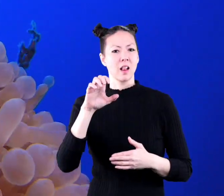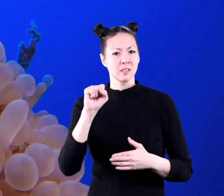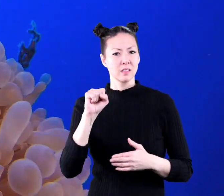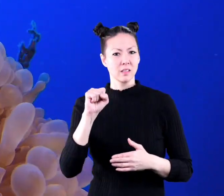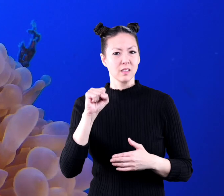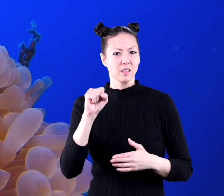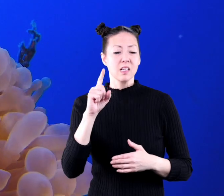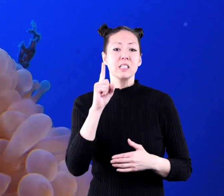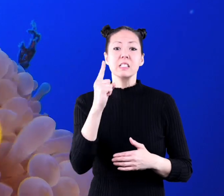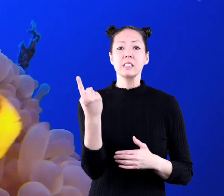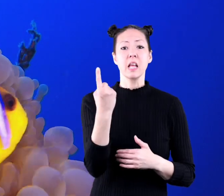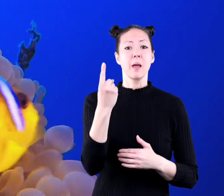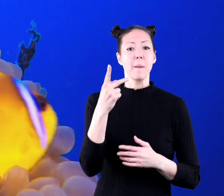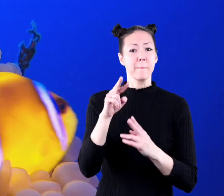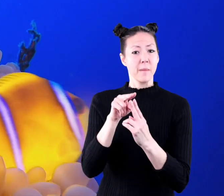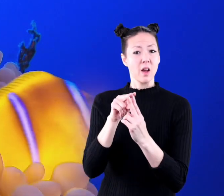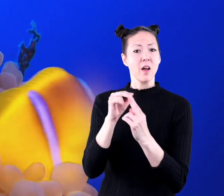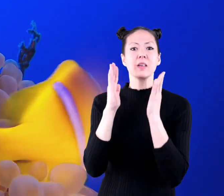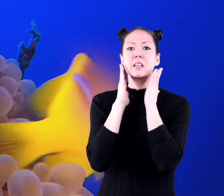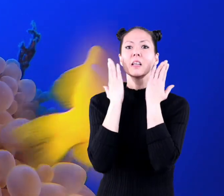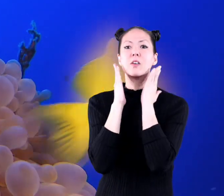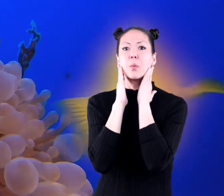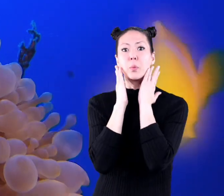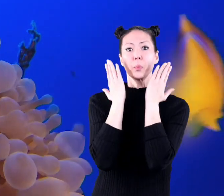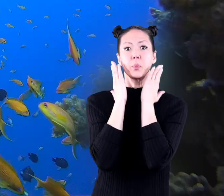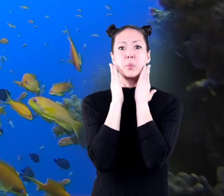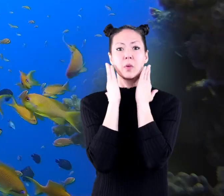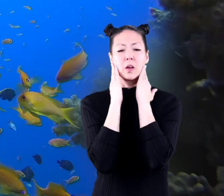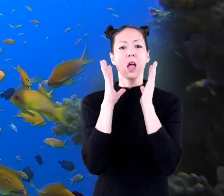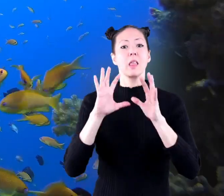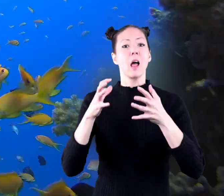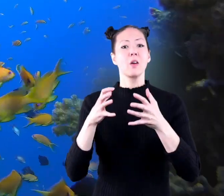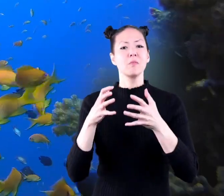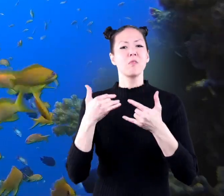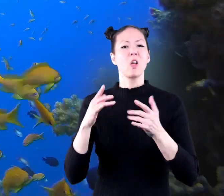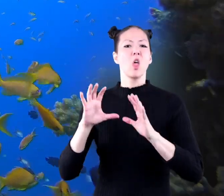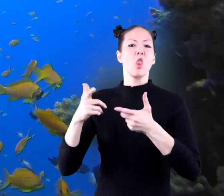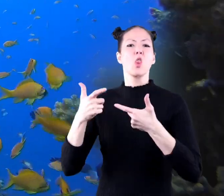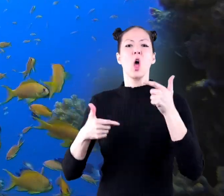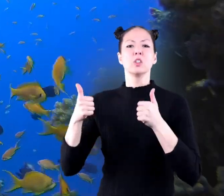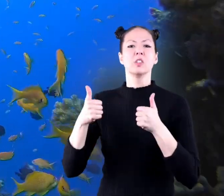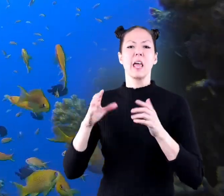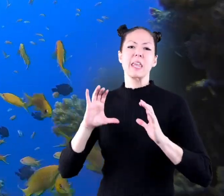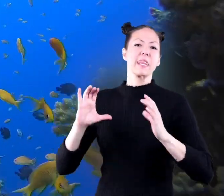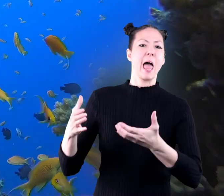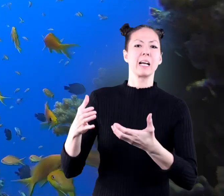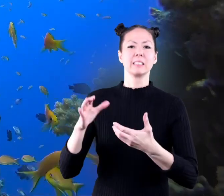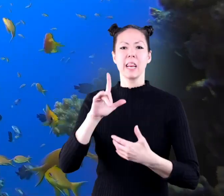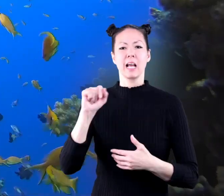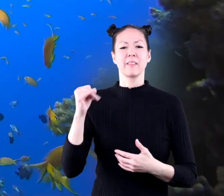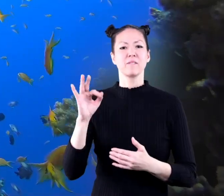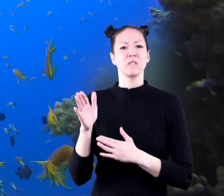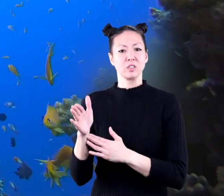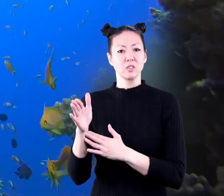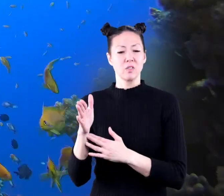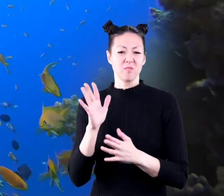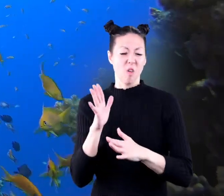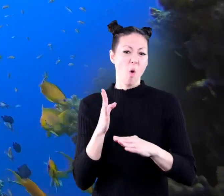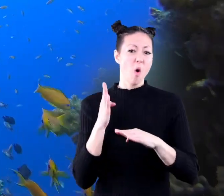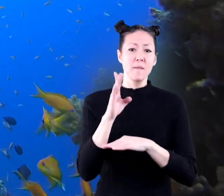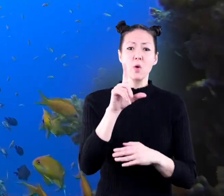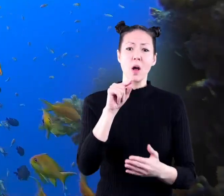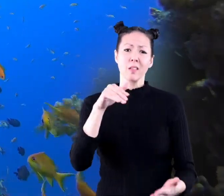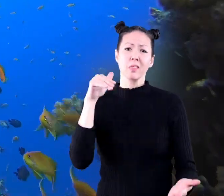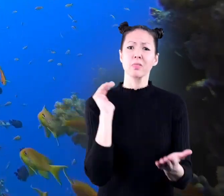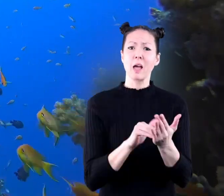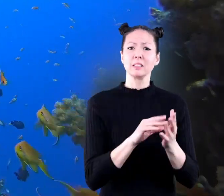scales as well as a single pair of gill openings this category is the largest class of fish with over